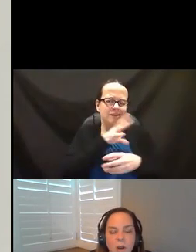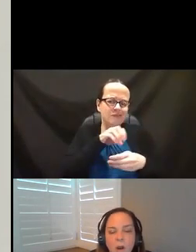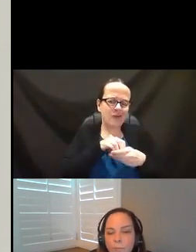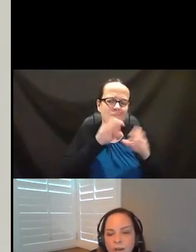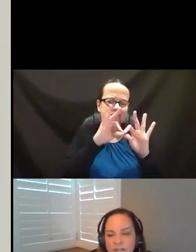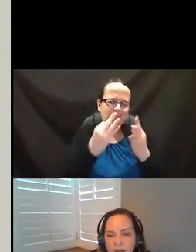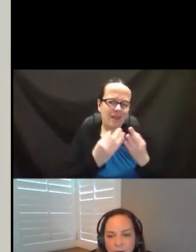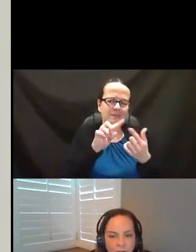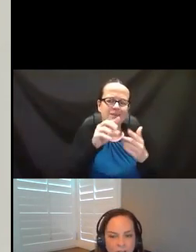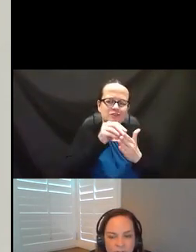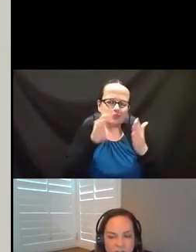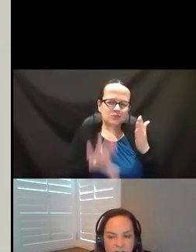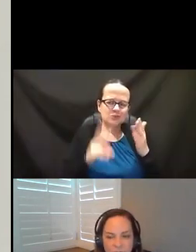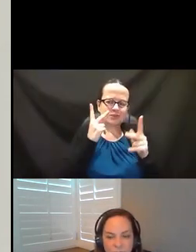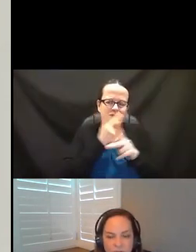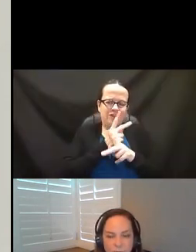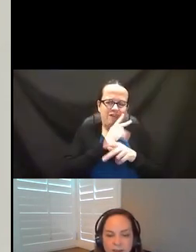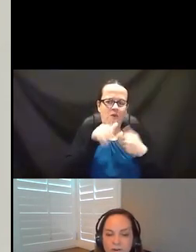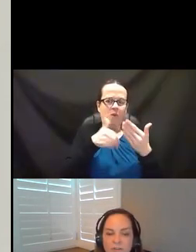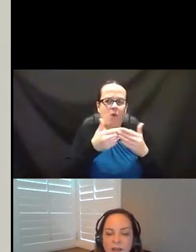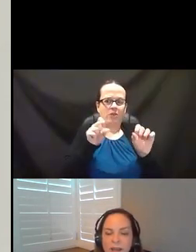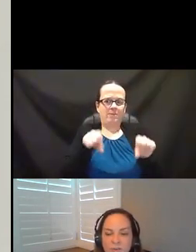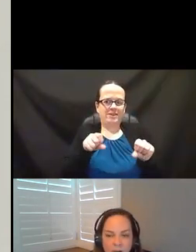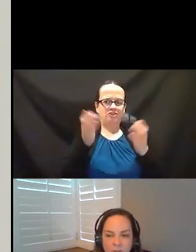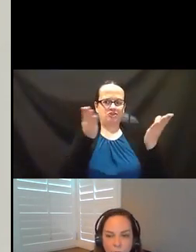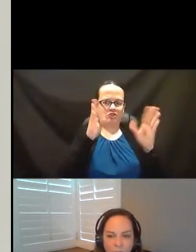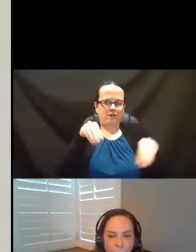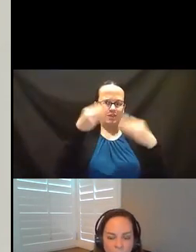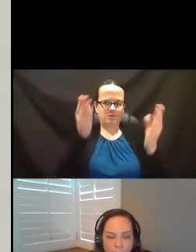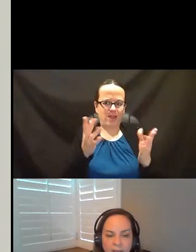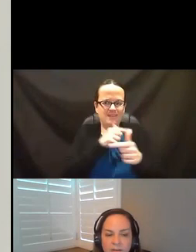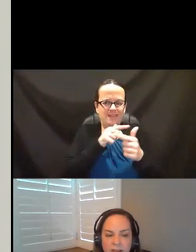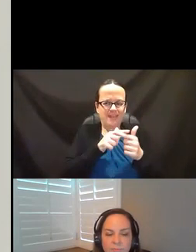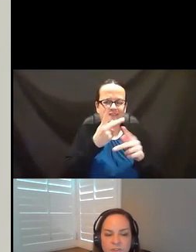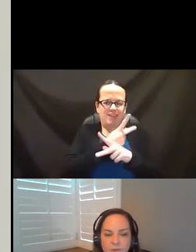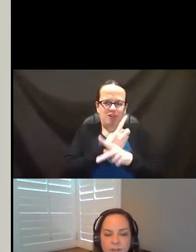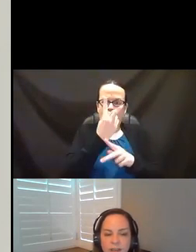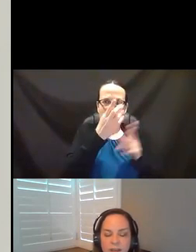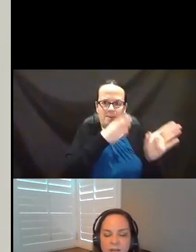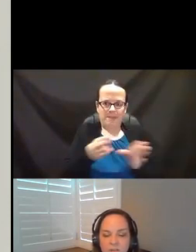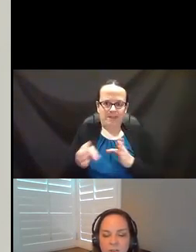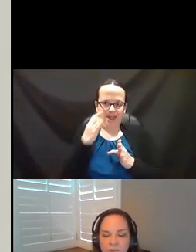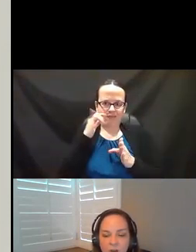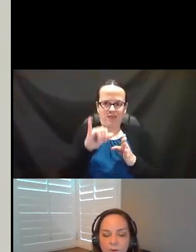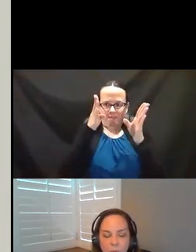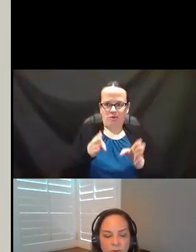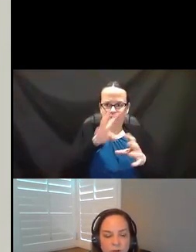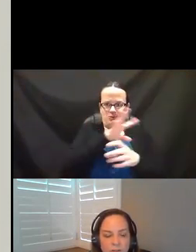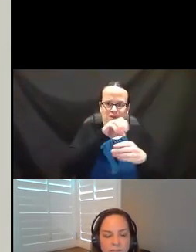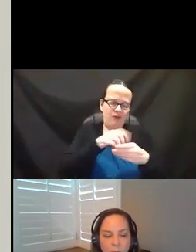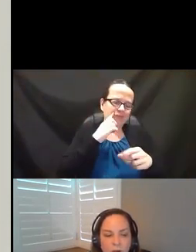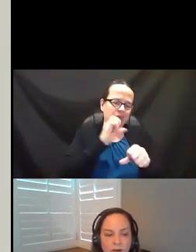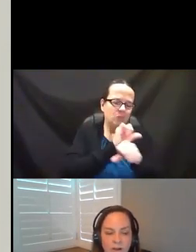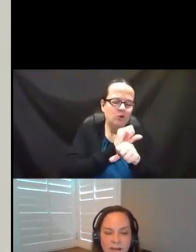students bringing together all the potential service providers and trying to work on one plan to help this person get into the job or the work